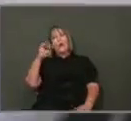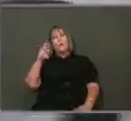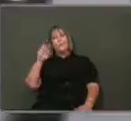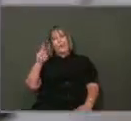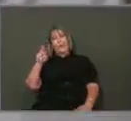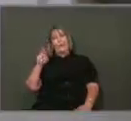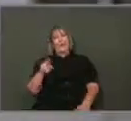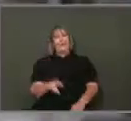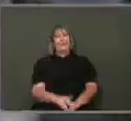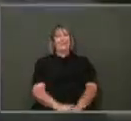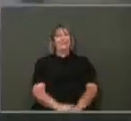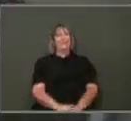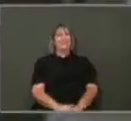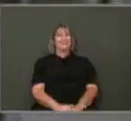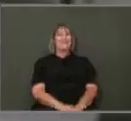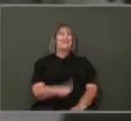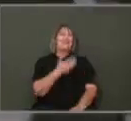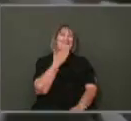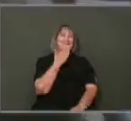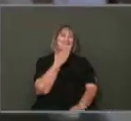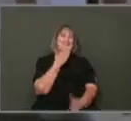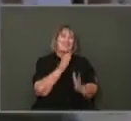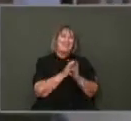Thank you very much. Thank you.